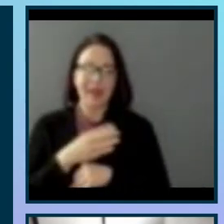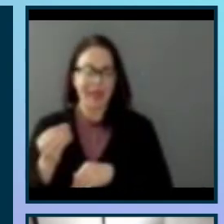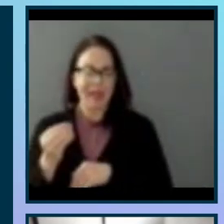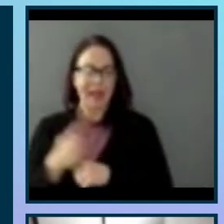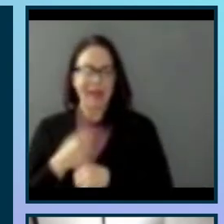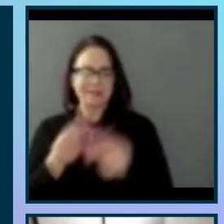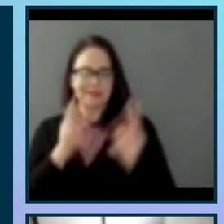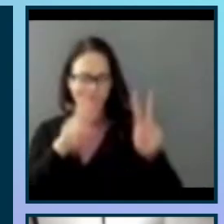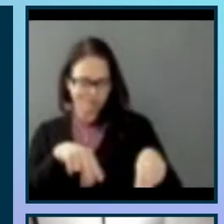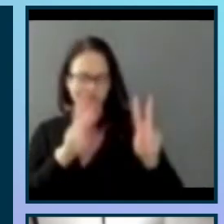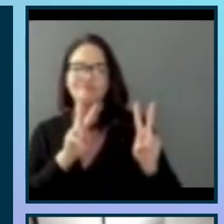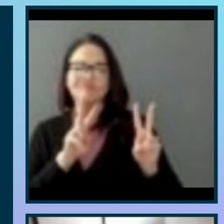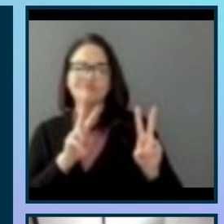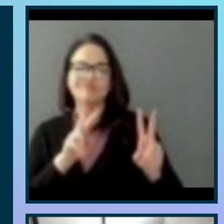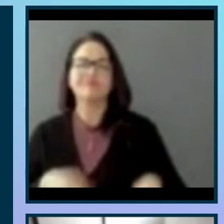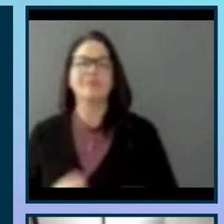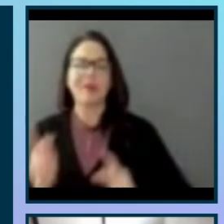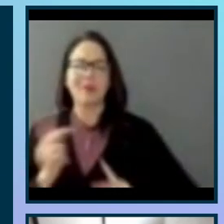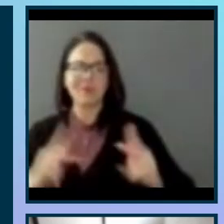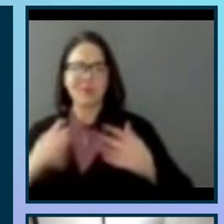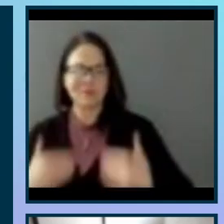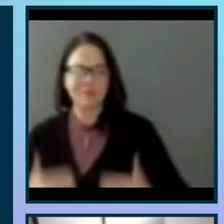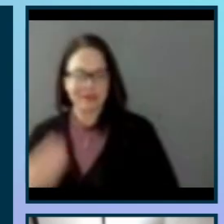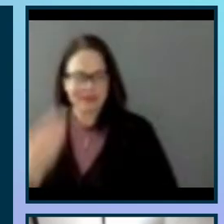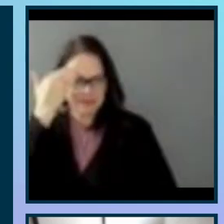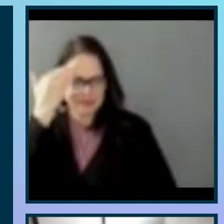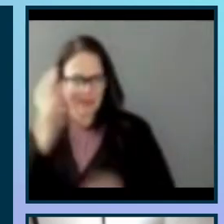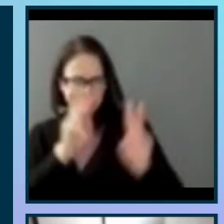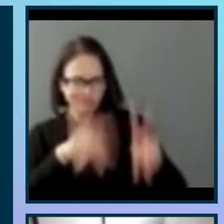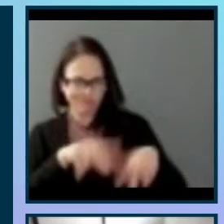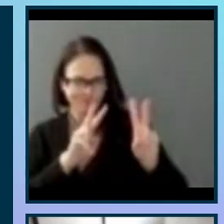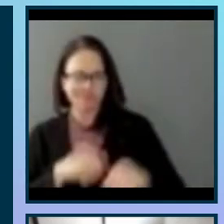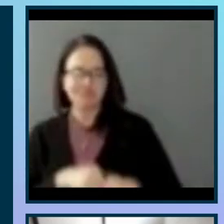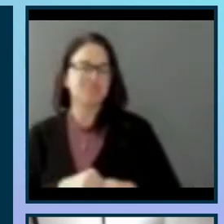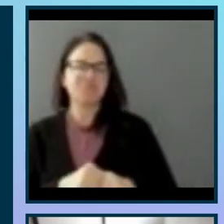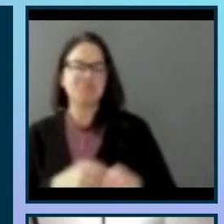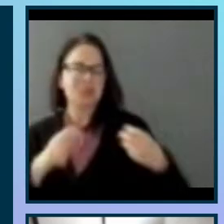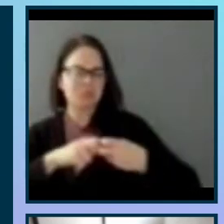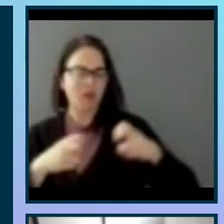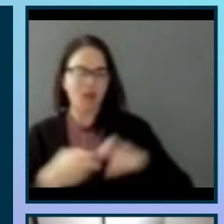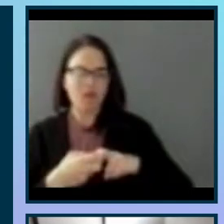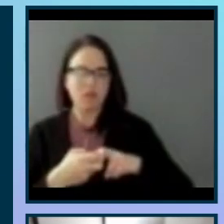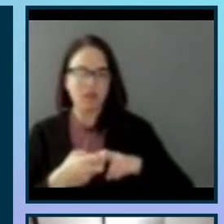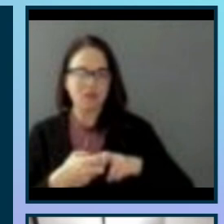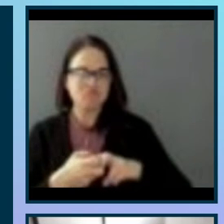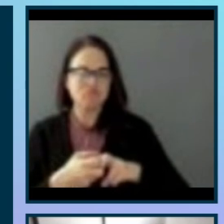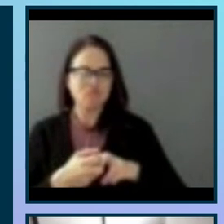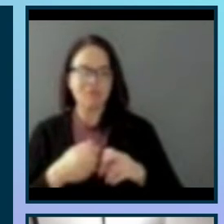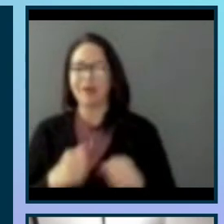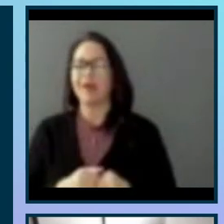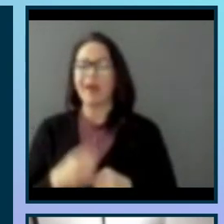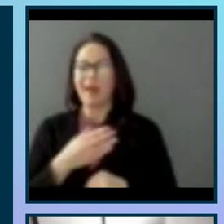minds being deviant, abnormal, defective, subhuman, less than. Ableism is violence.